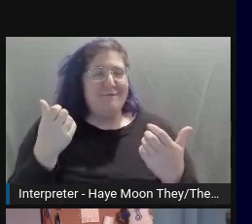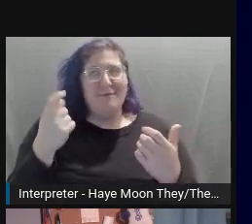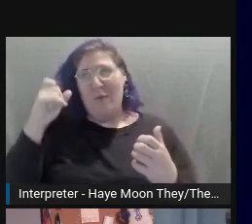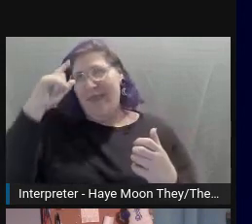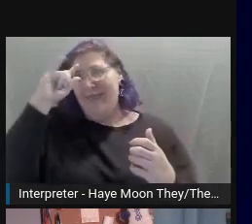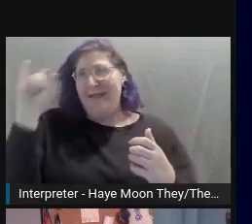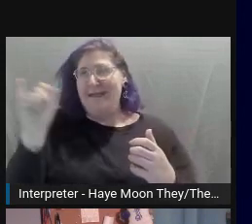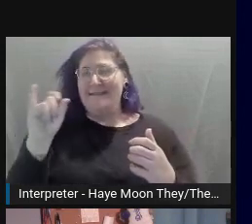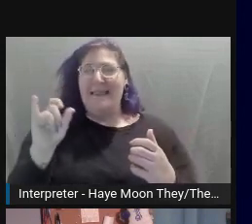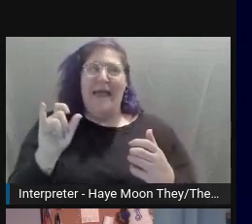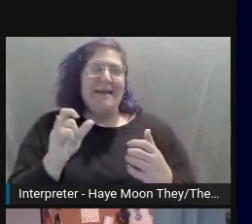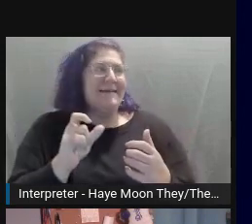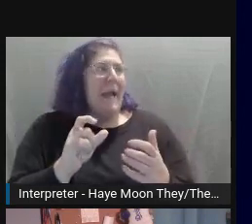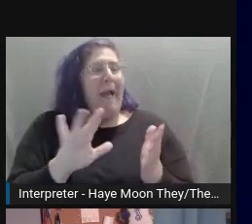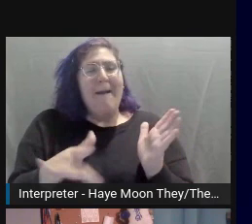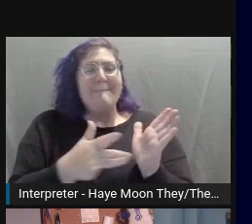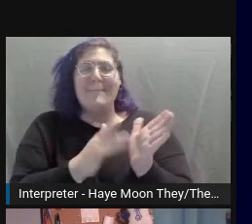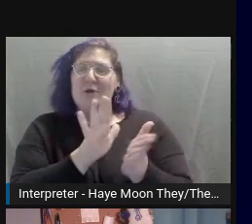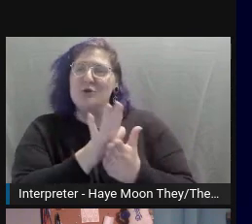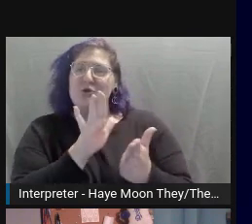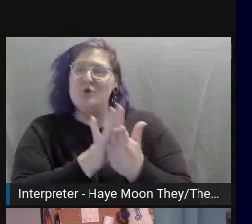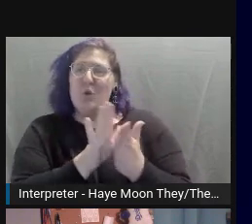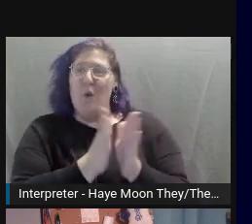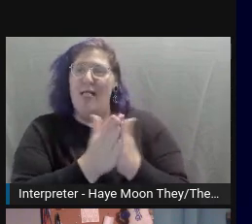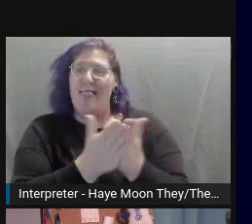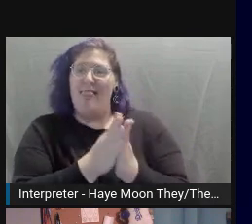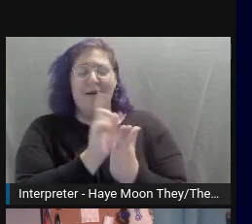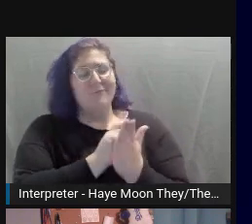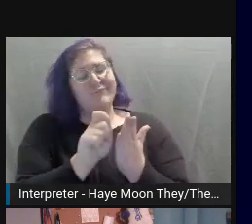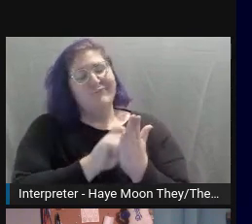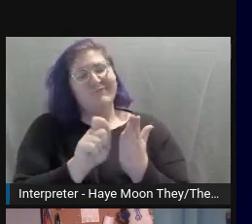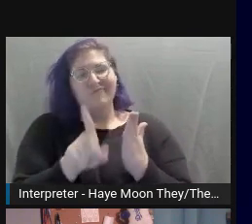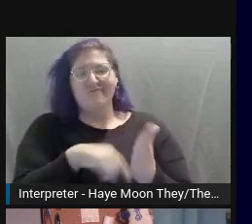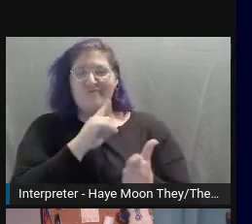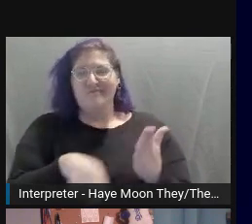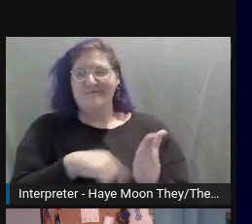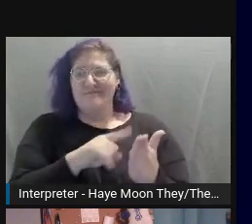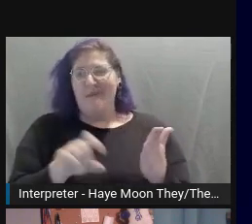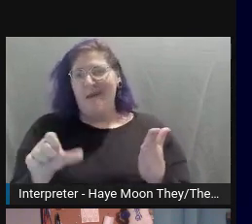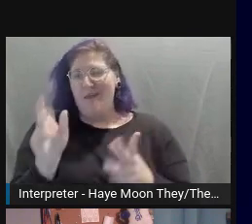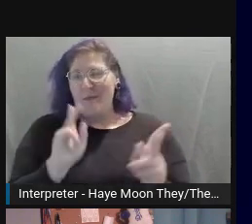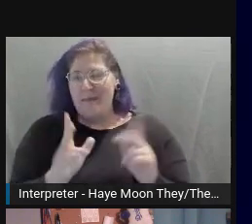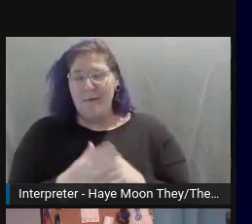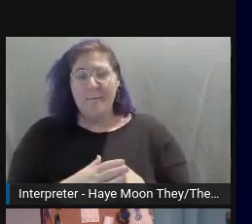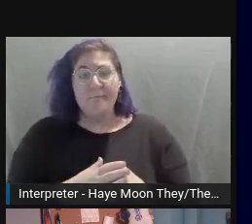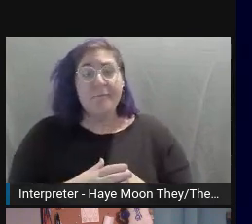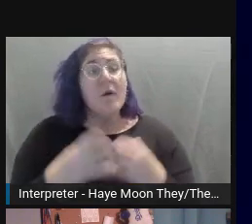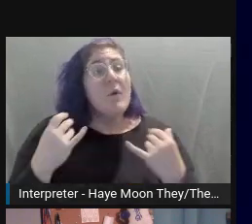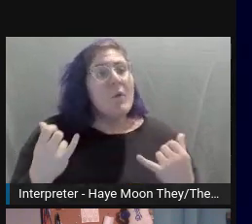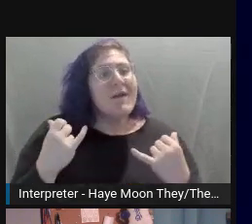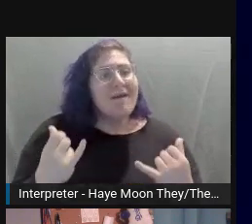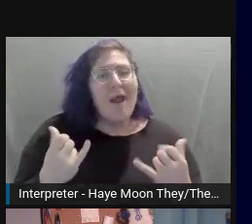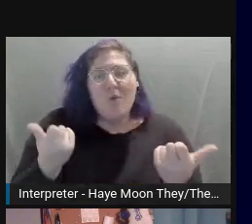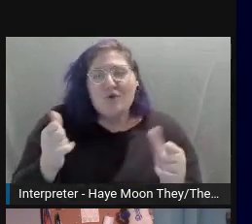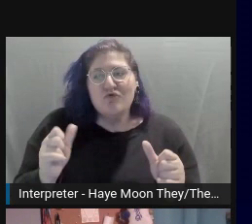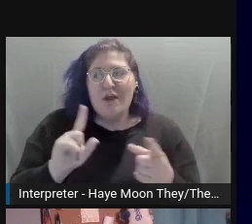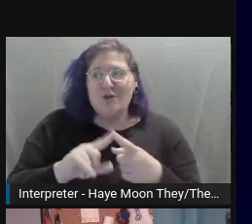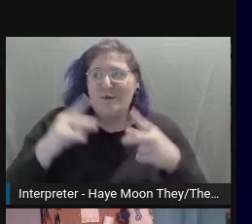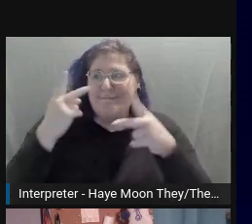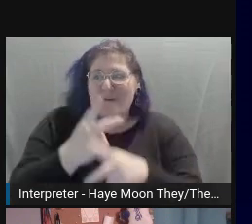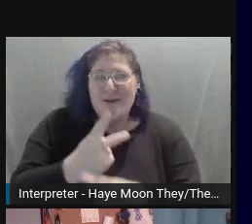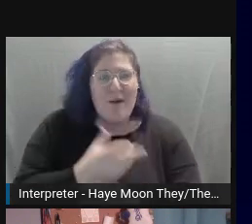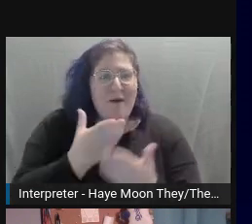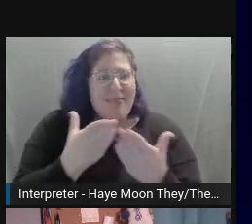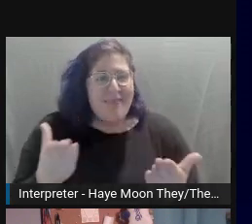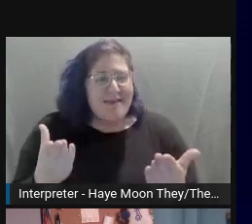As web accessibility is still being figured out, there are a lot of standards that are still up in the air, and that's okay. After all, those who